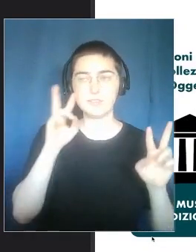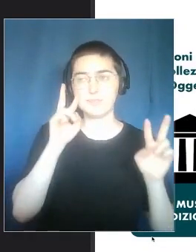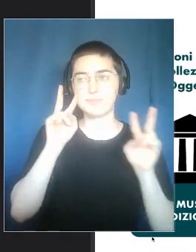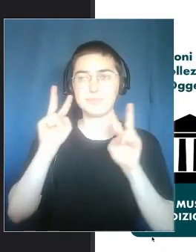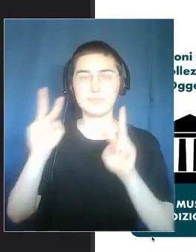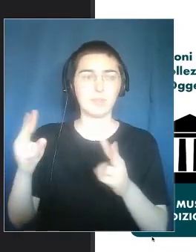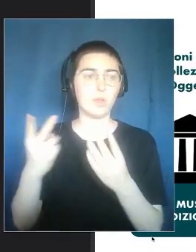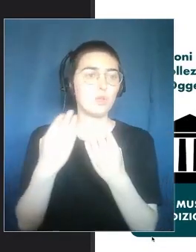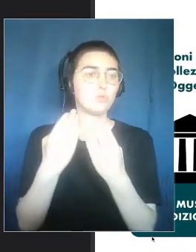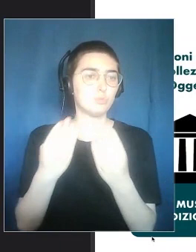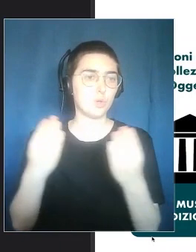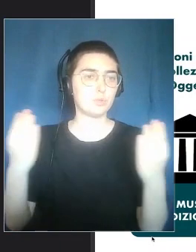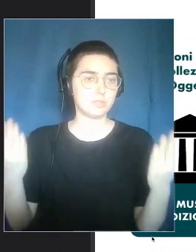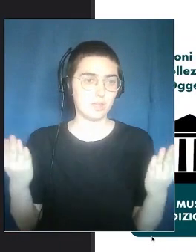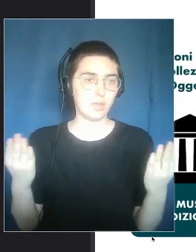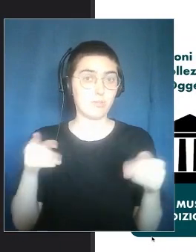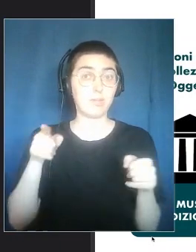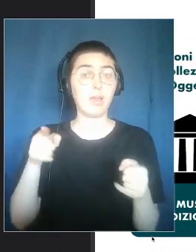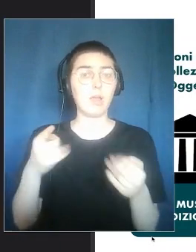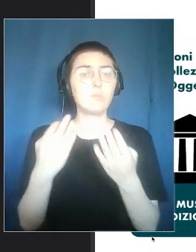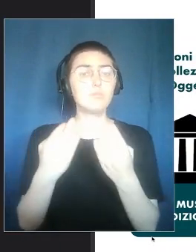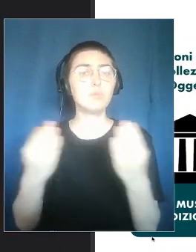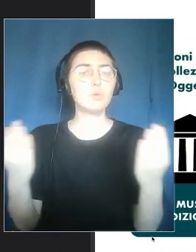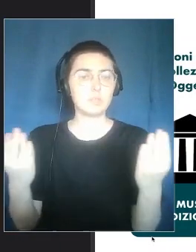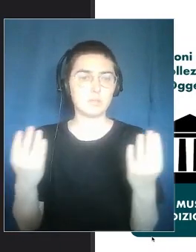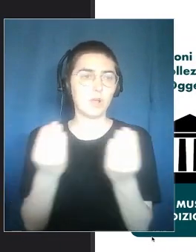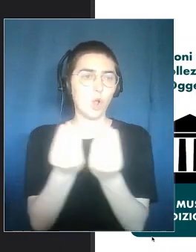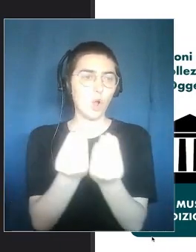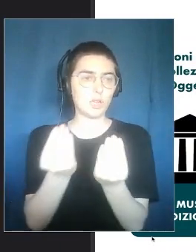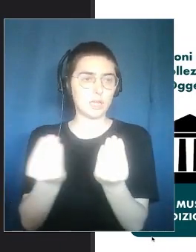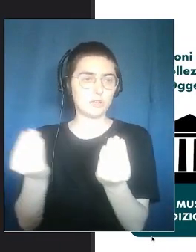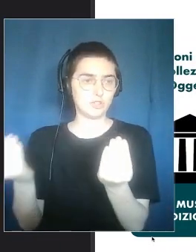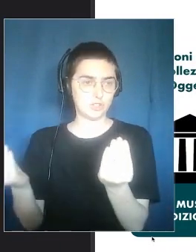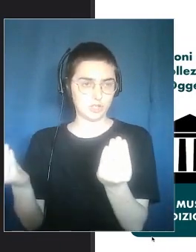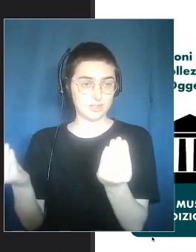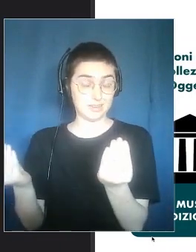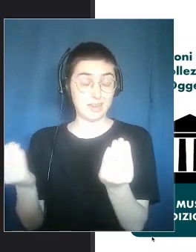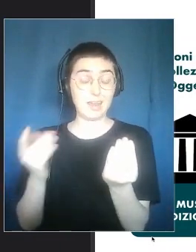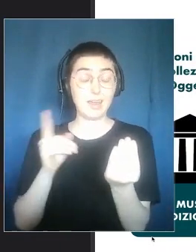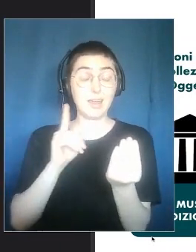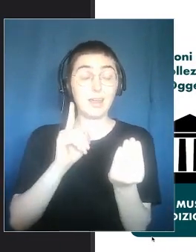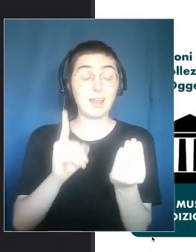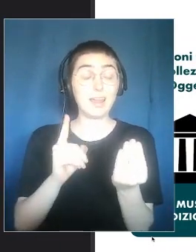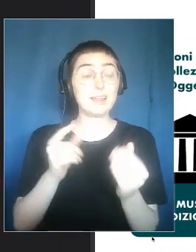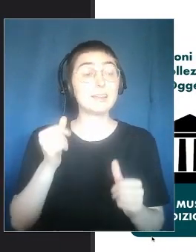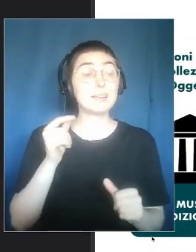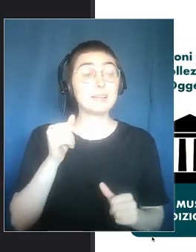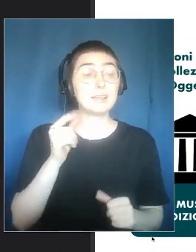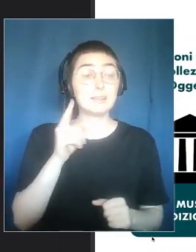experienced going to museums. And seeing their collection.